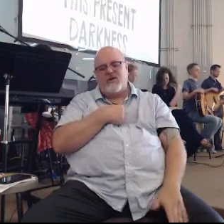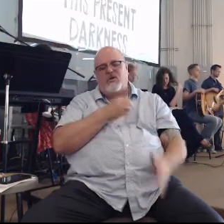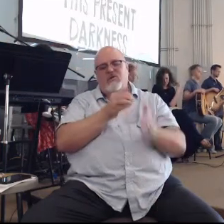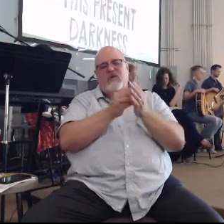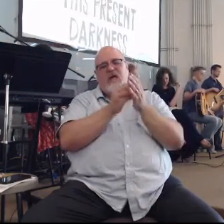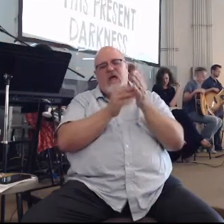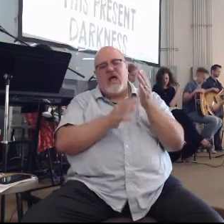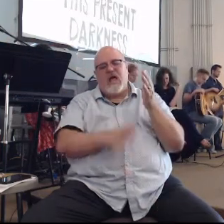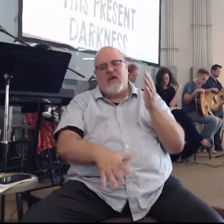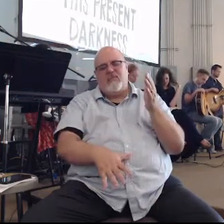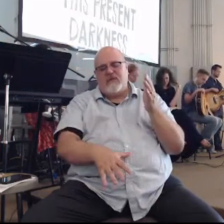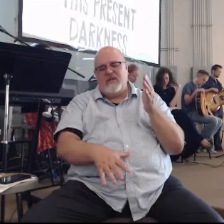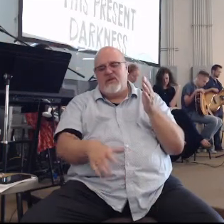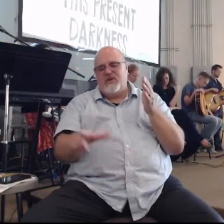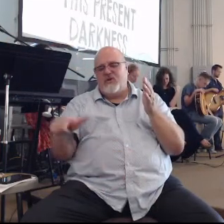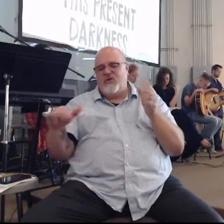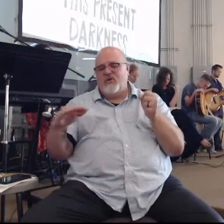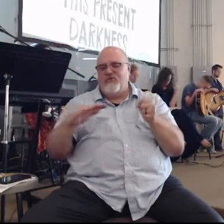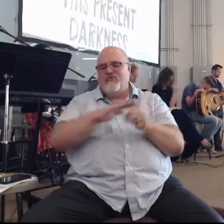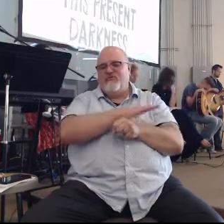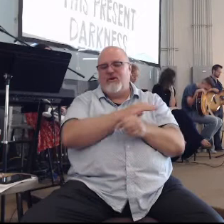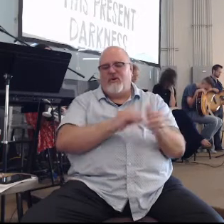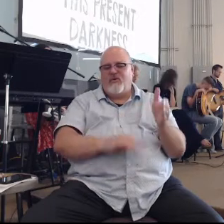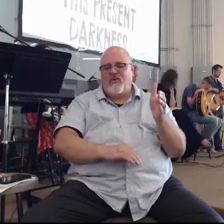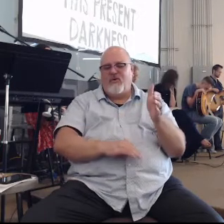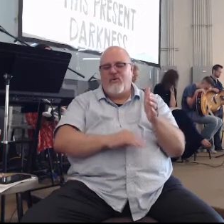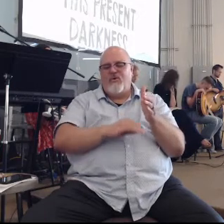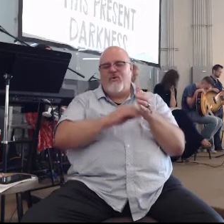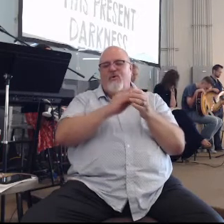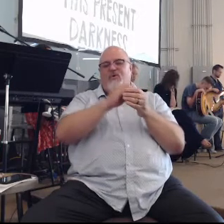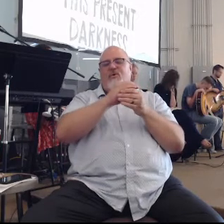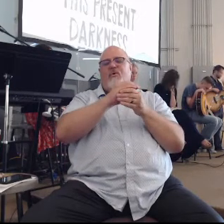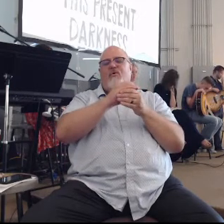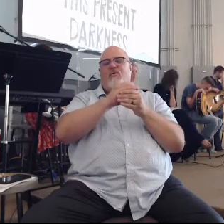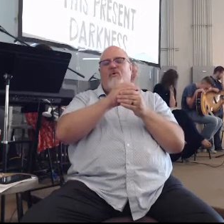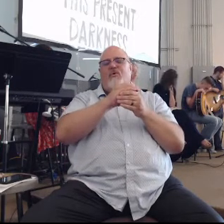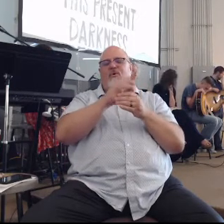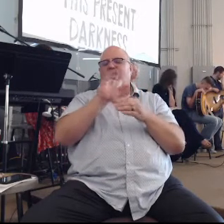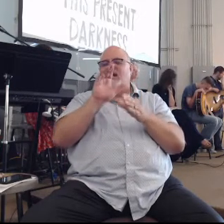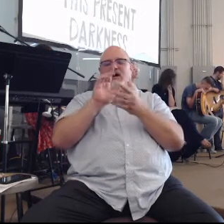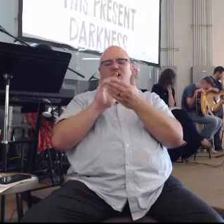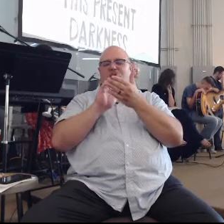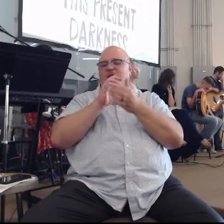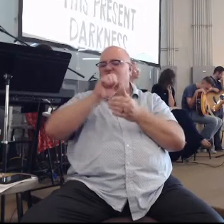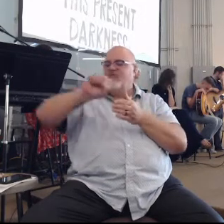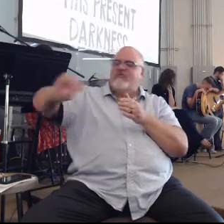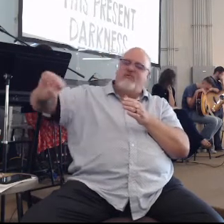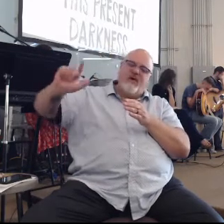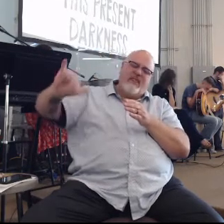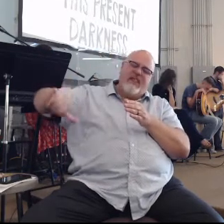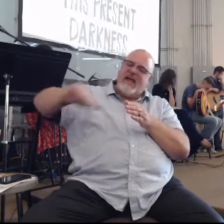so that you could fill them with you. Let us not turn away from you, God. Amen.